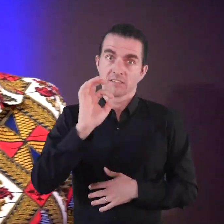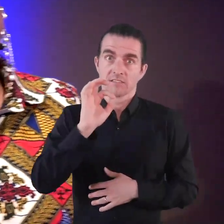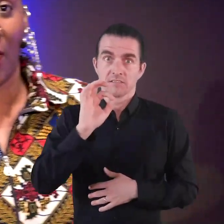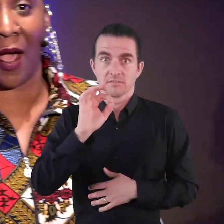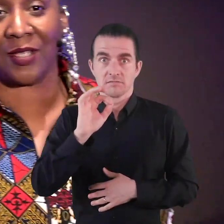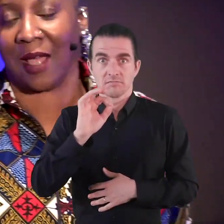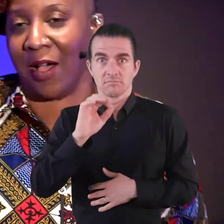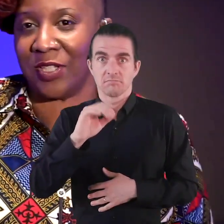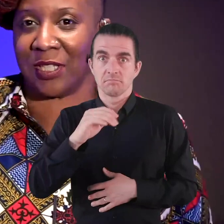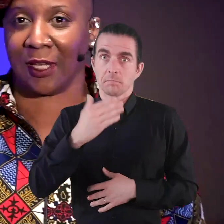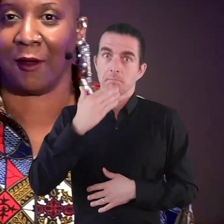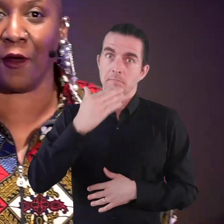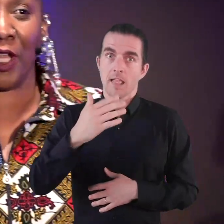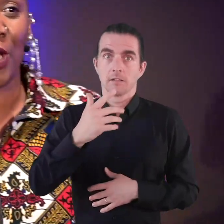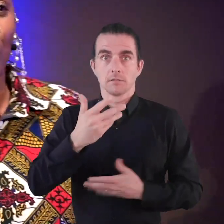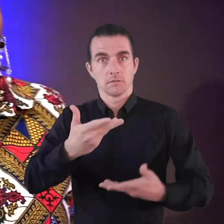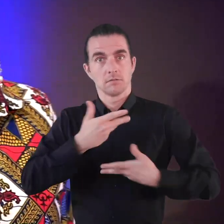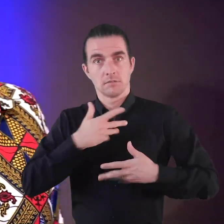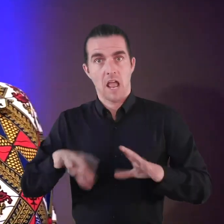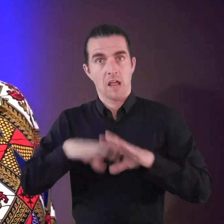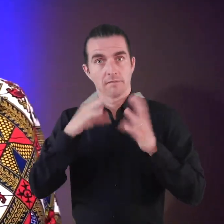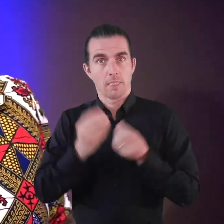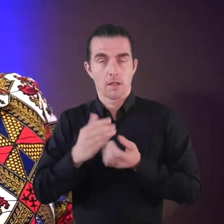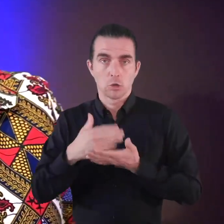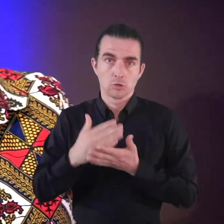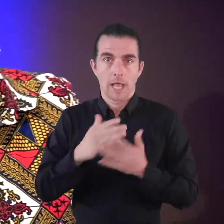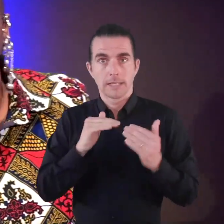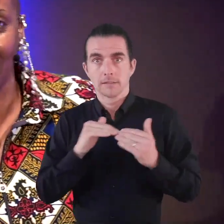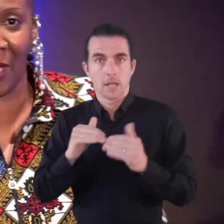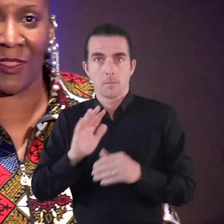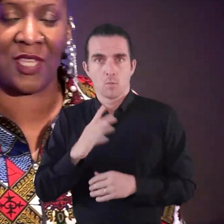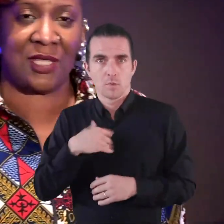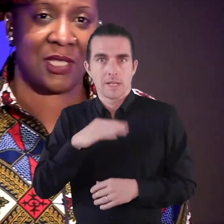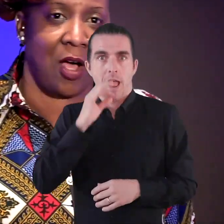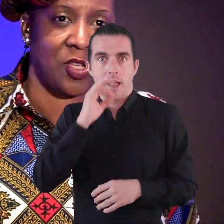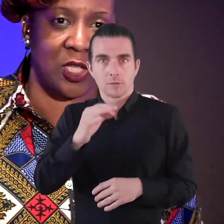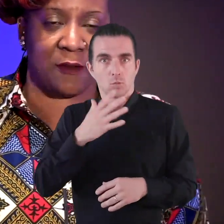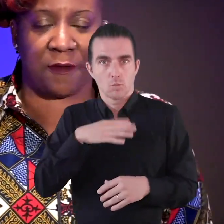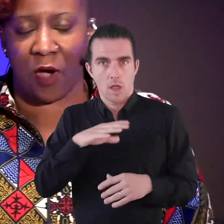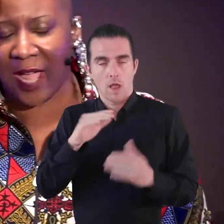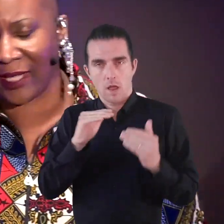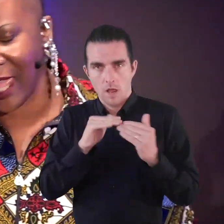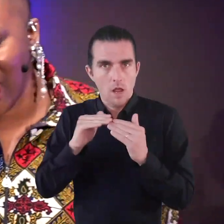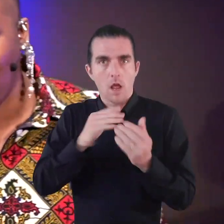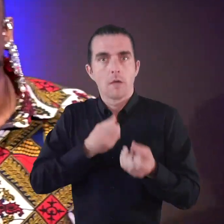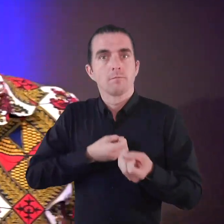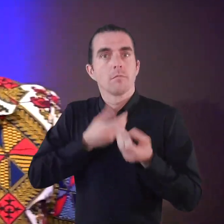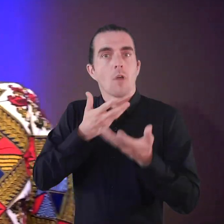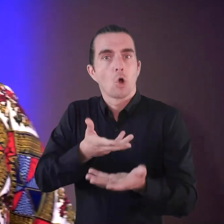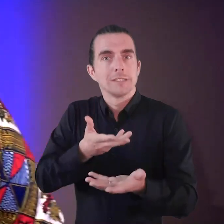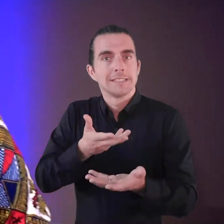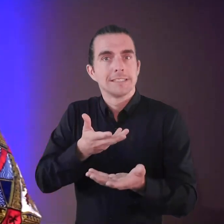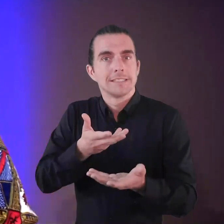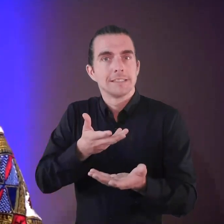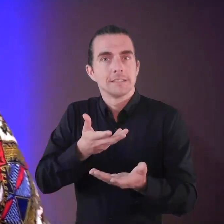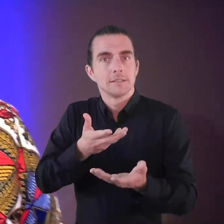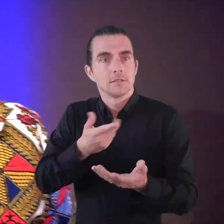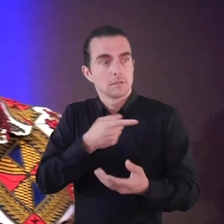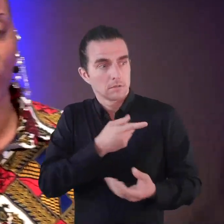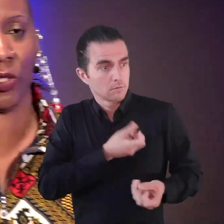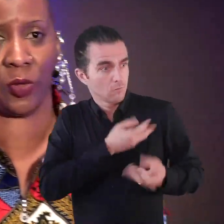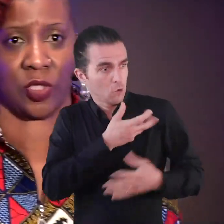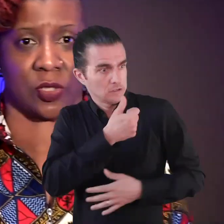us asking for an equal share of resources. This is asking for an equal voice in